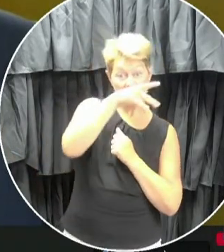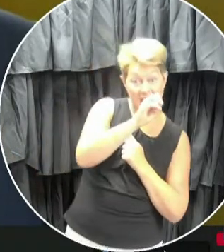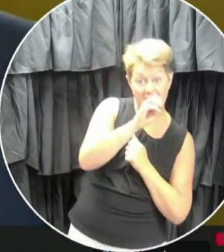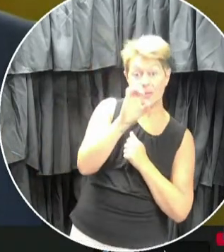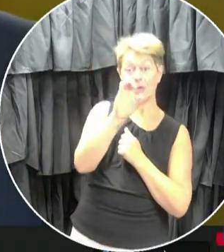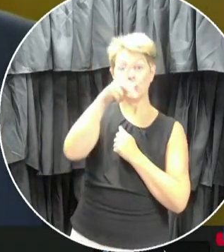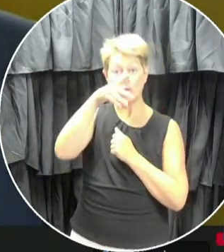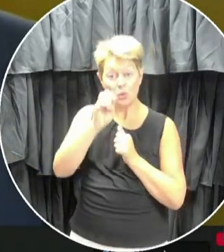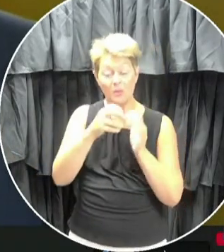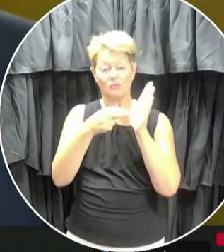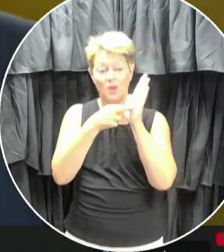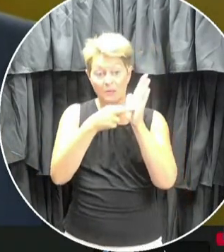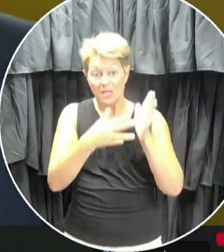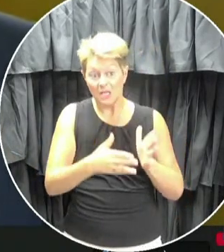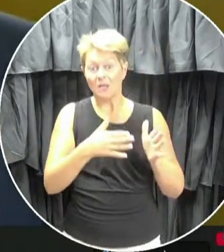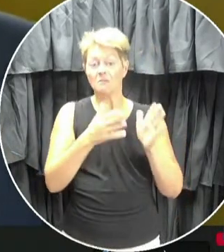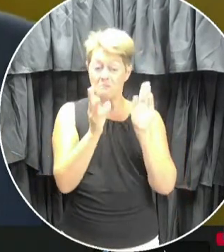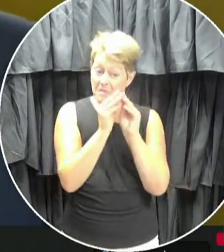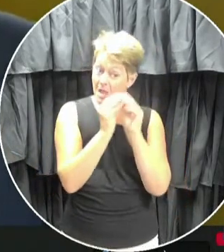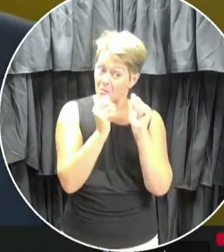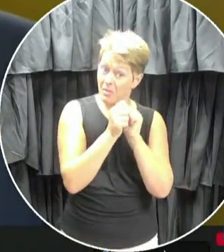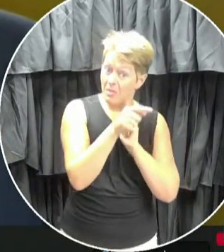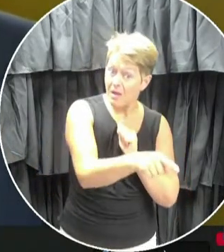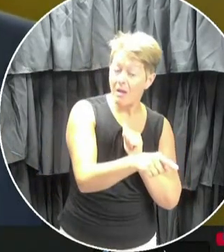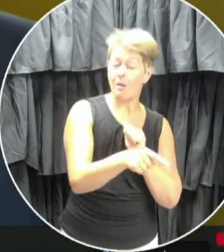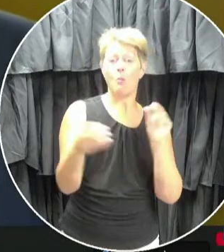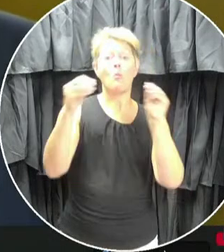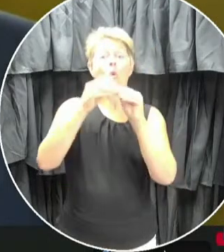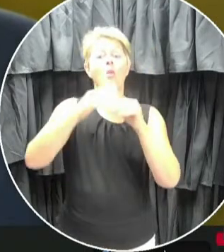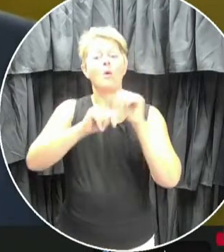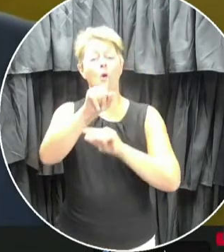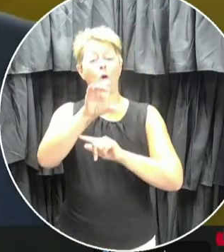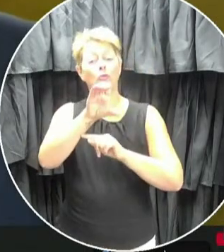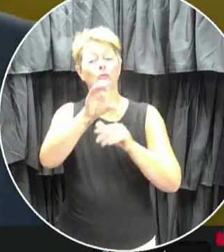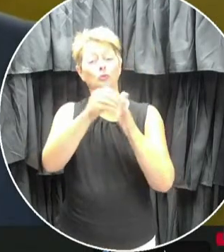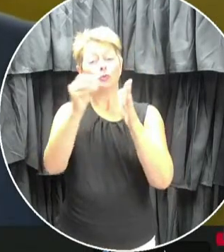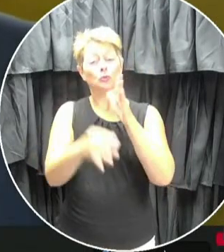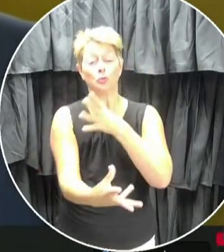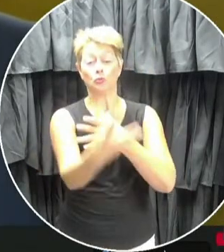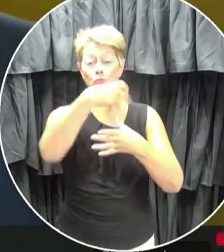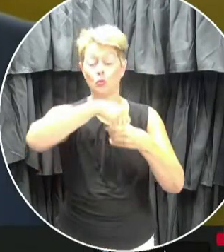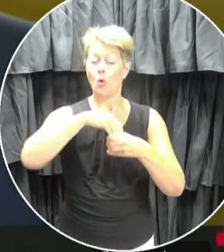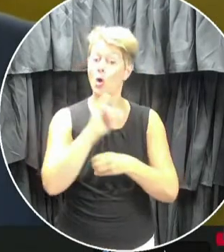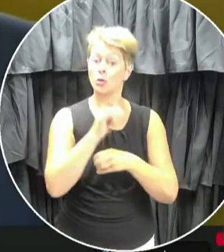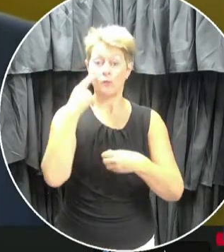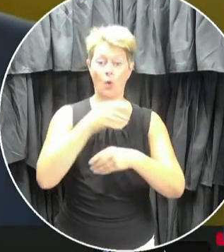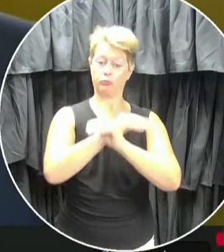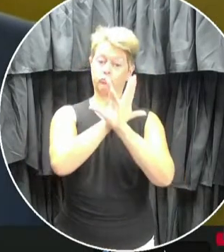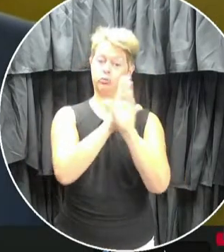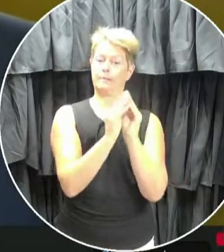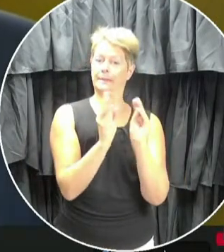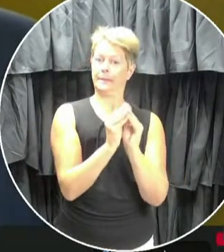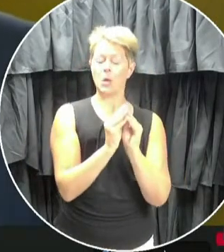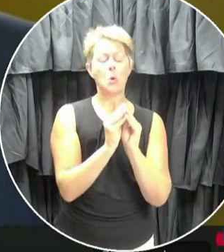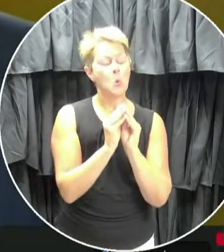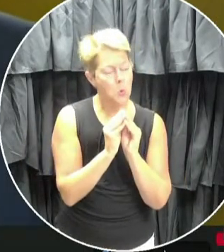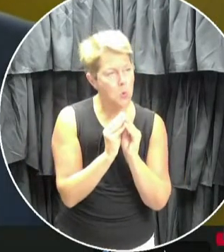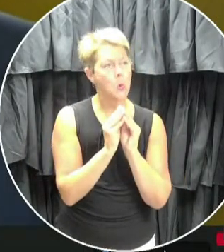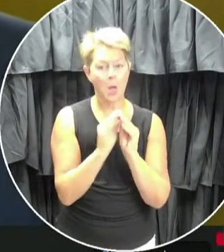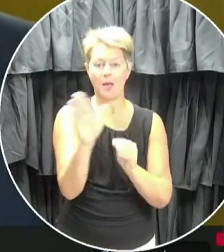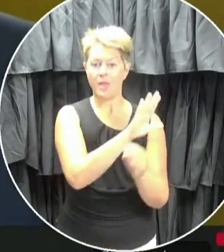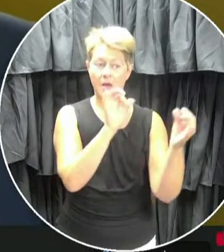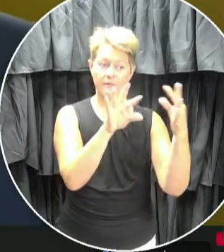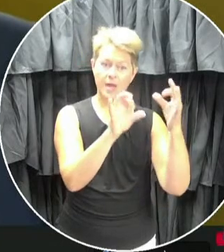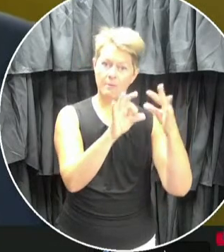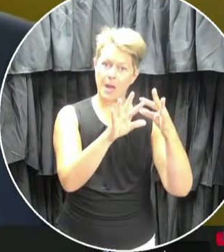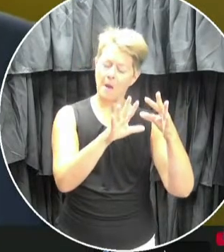representatives, and the more than 100 students who joined us virtually for a consultation session. They all provided valuable input and feedback